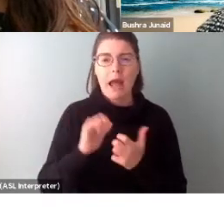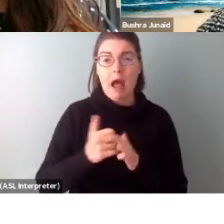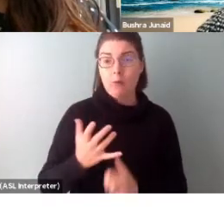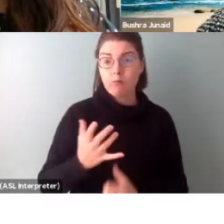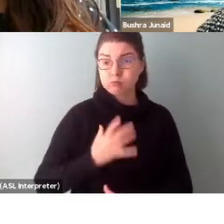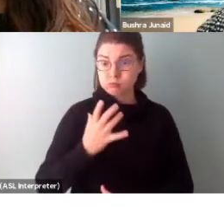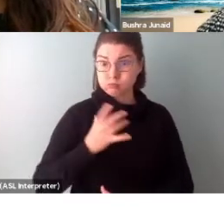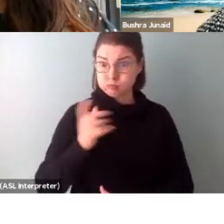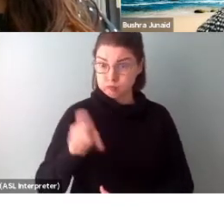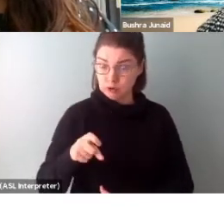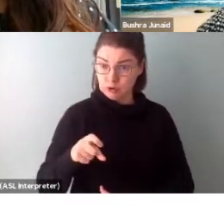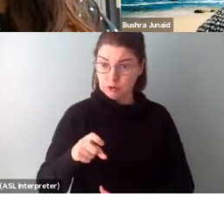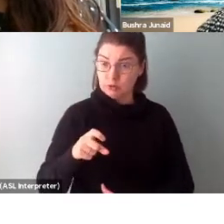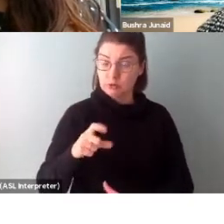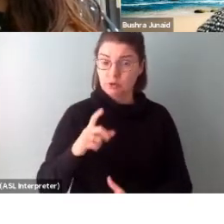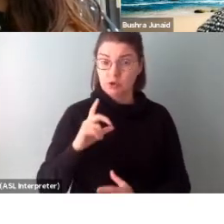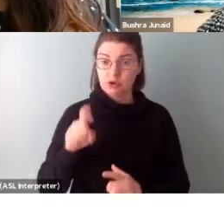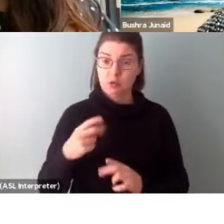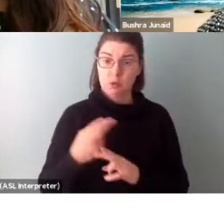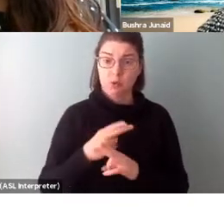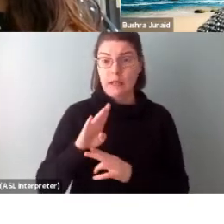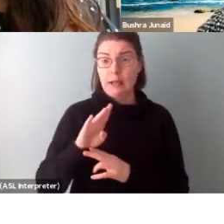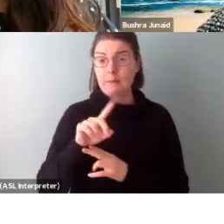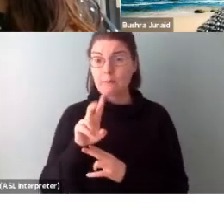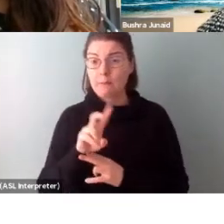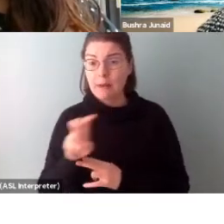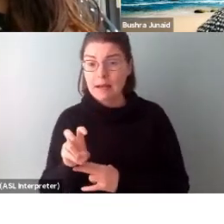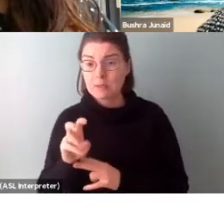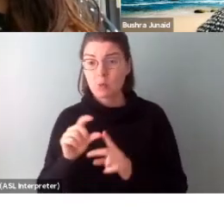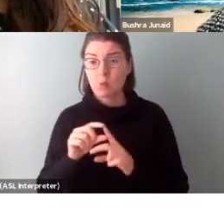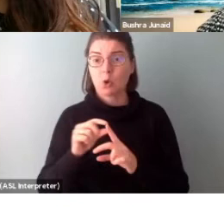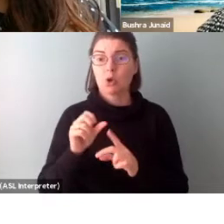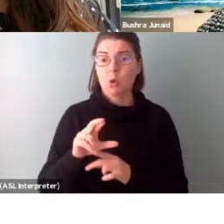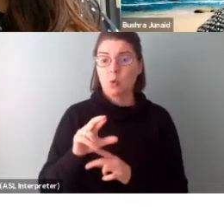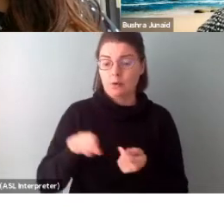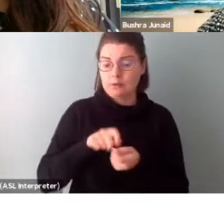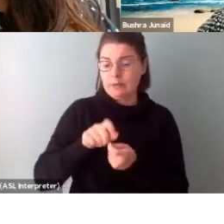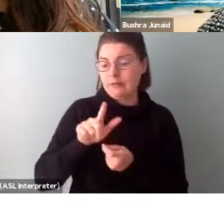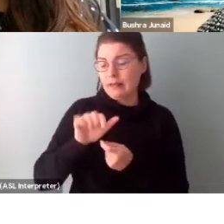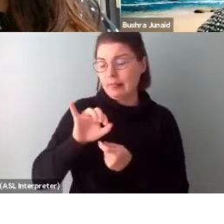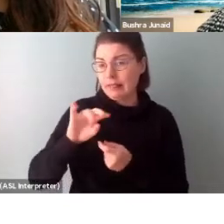does it have to be? Should we be using buzzwords or lingo in our applications?